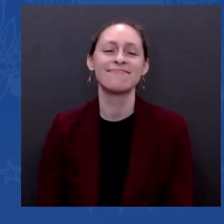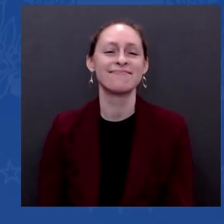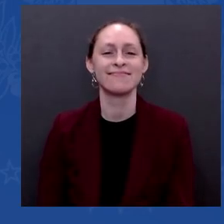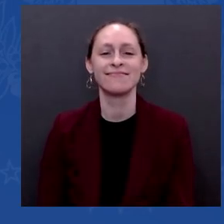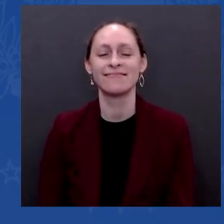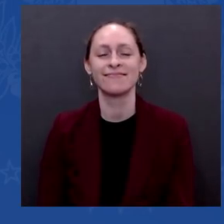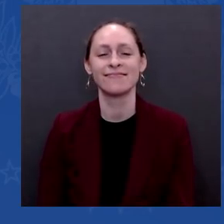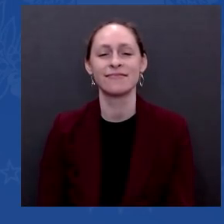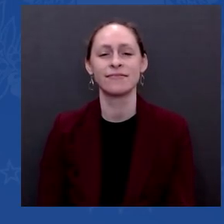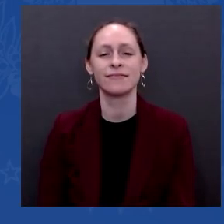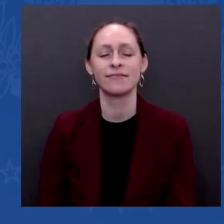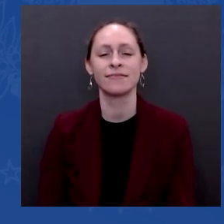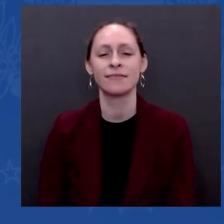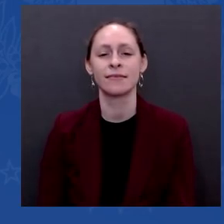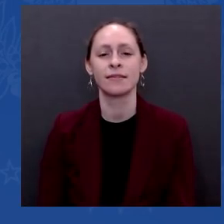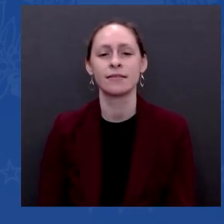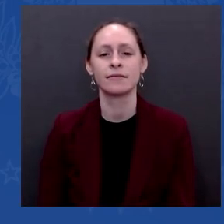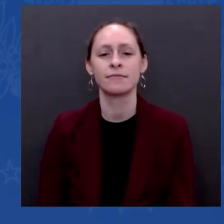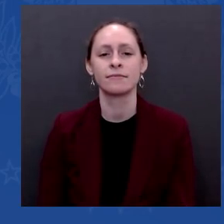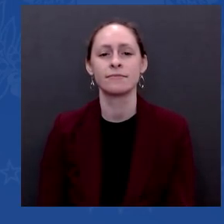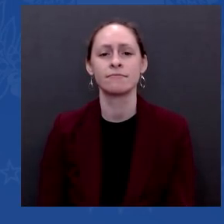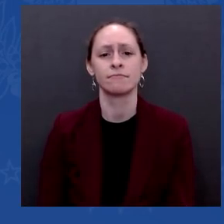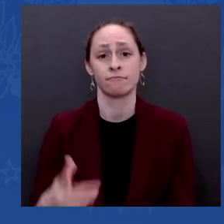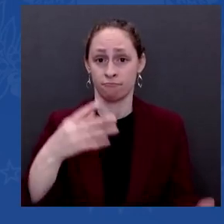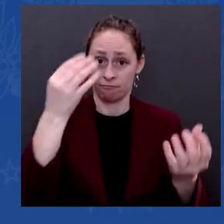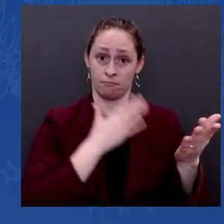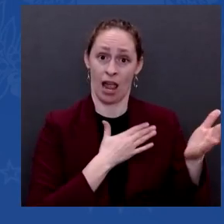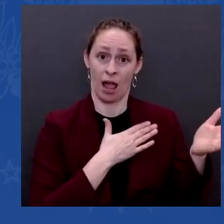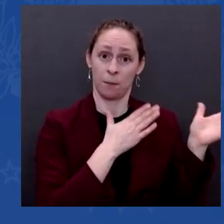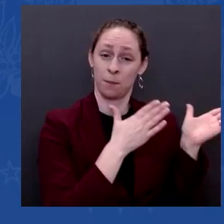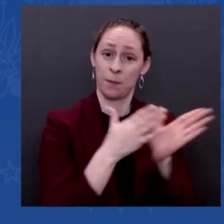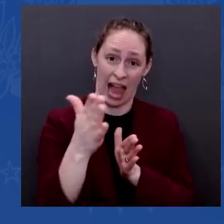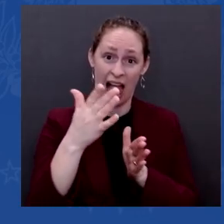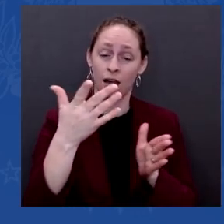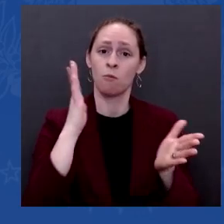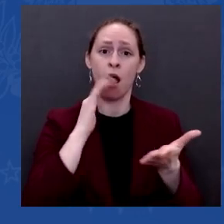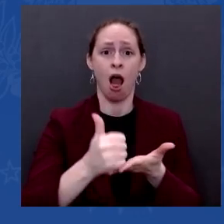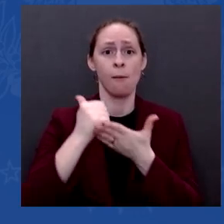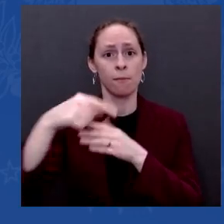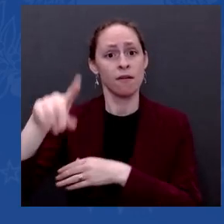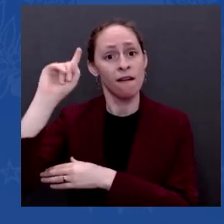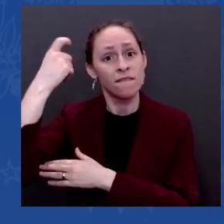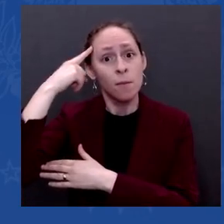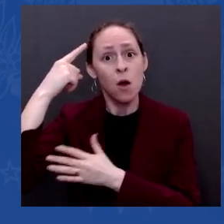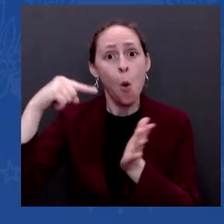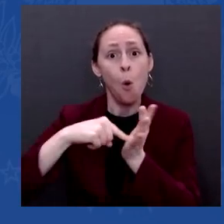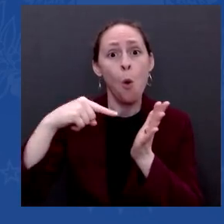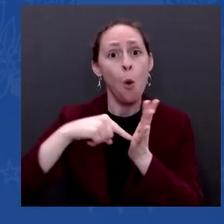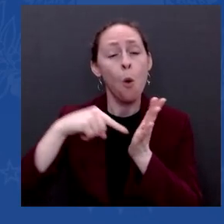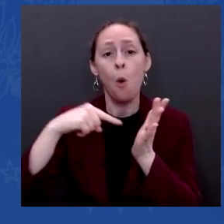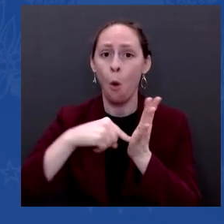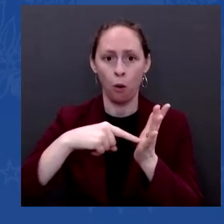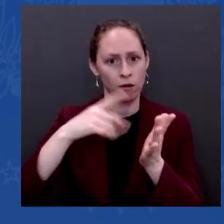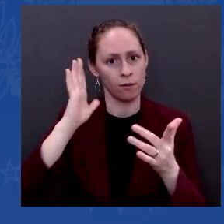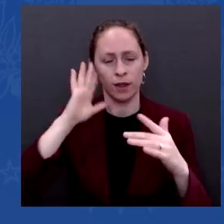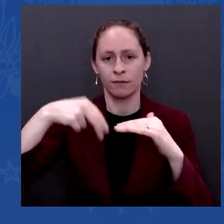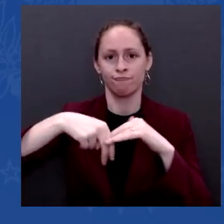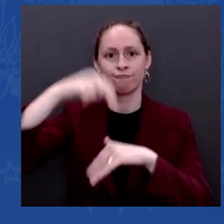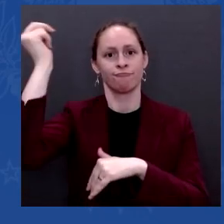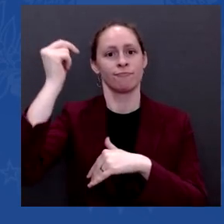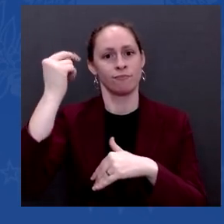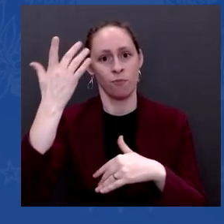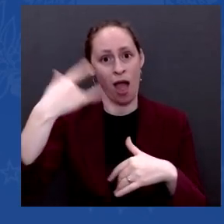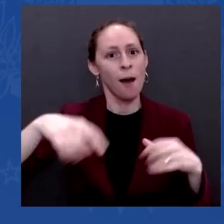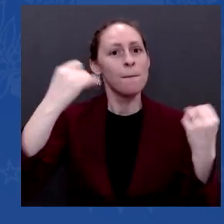into the workforce. That's why 17 Nobel Prize winners for economics say it will ease long